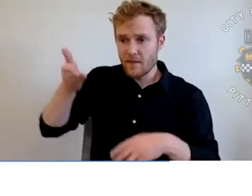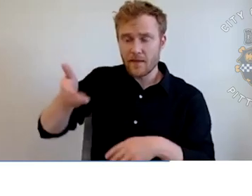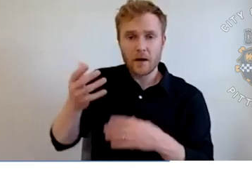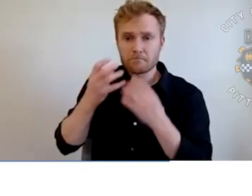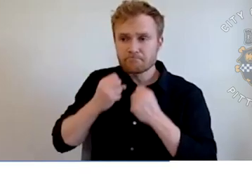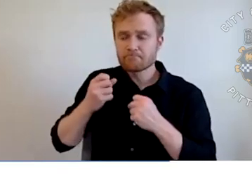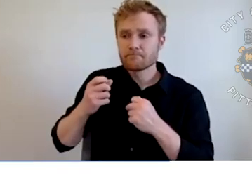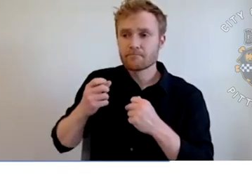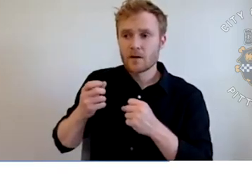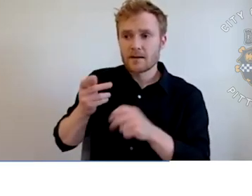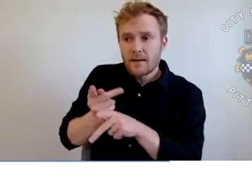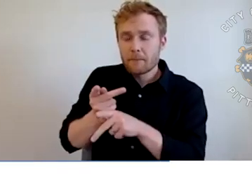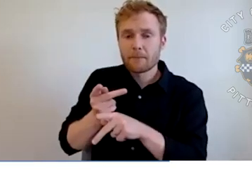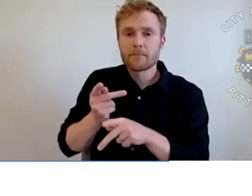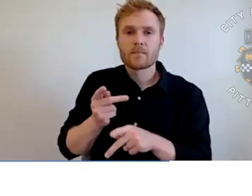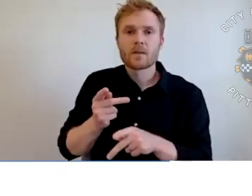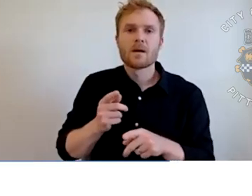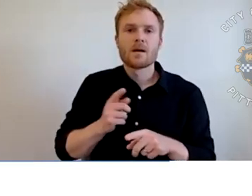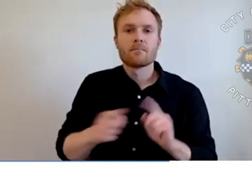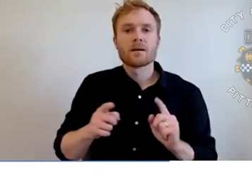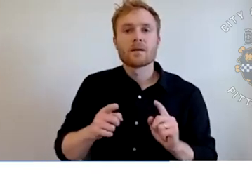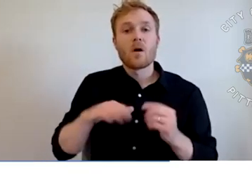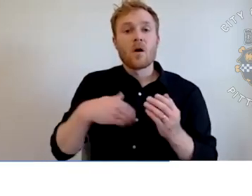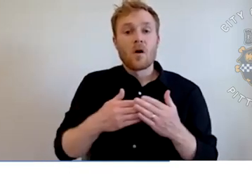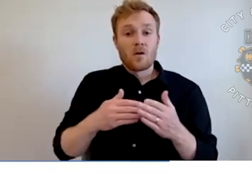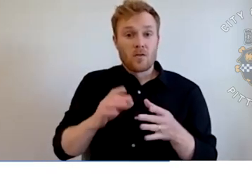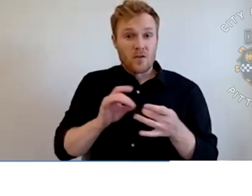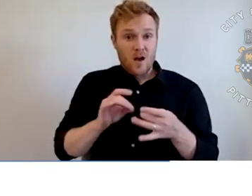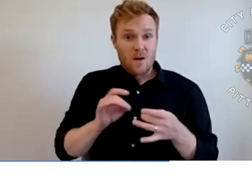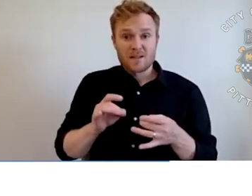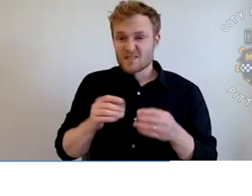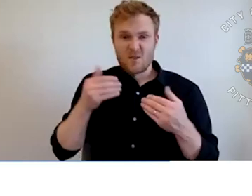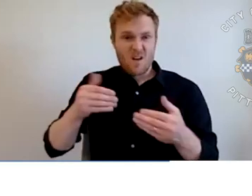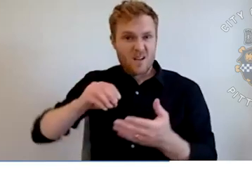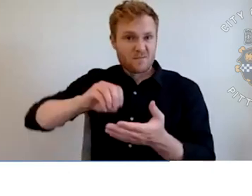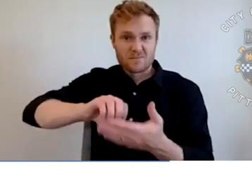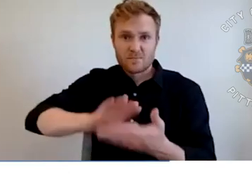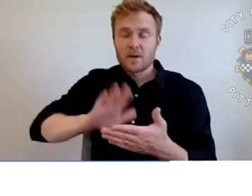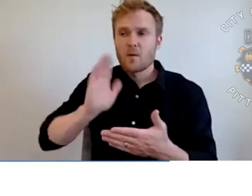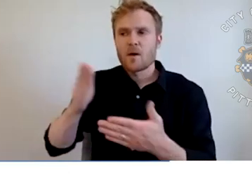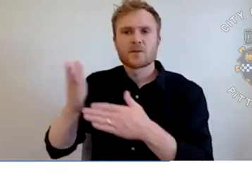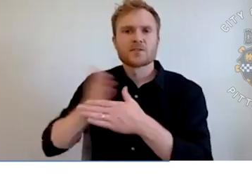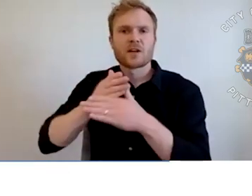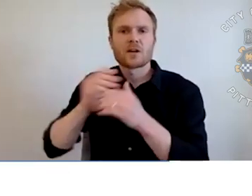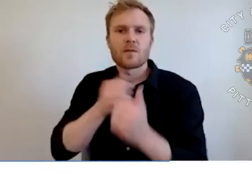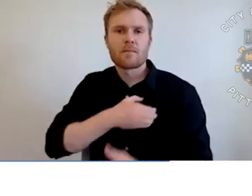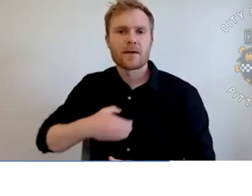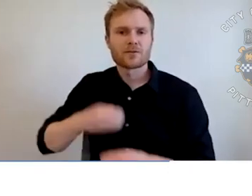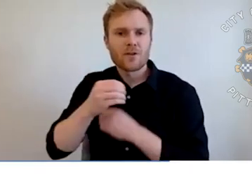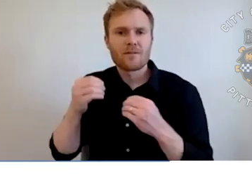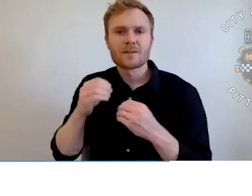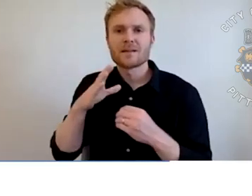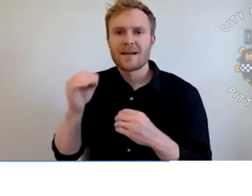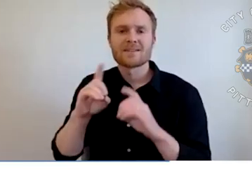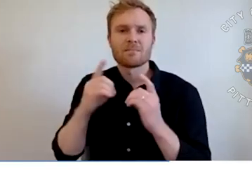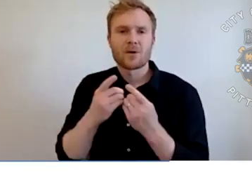chat. All the comments from this meeting will be shared with council, mayoral office, and department leadership. So they have a record of